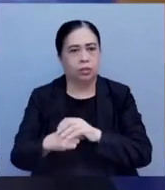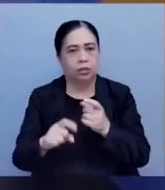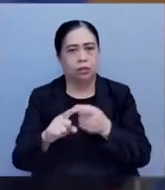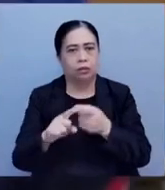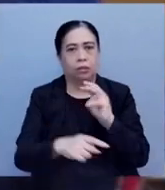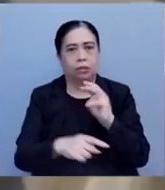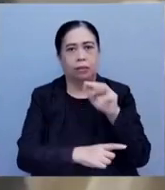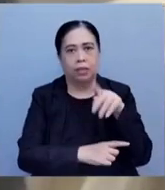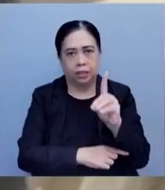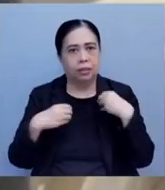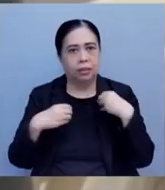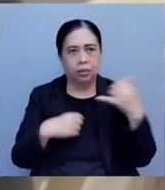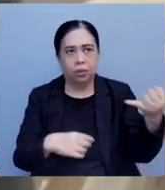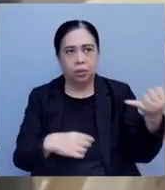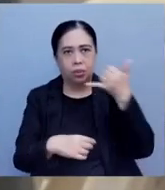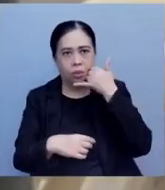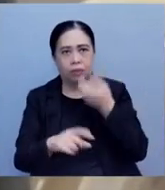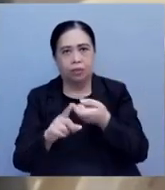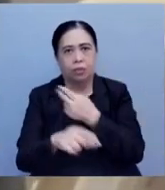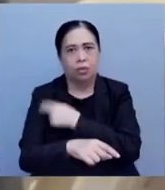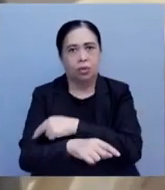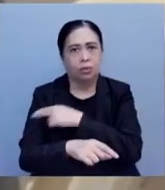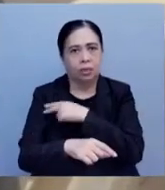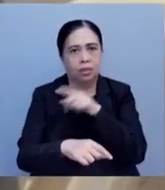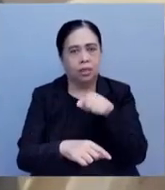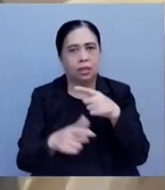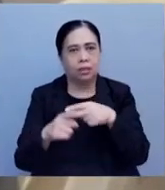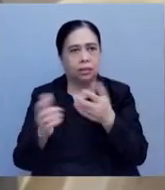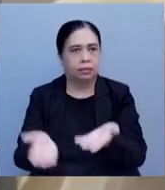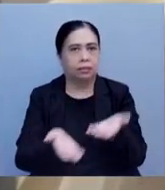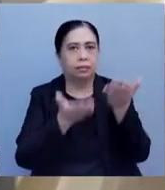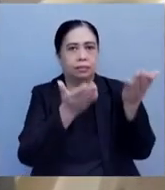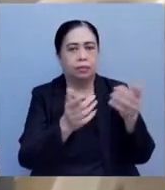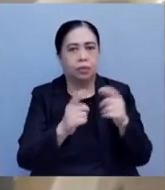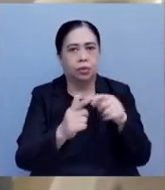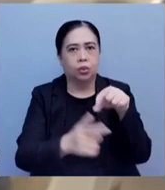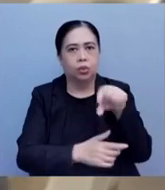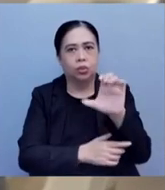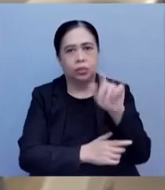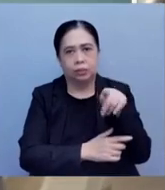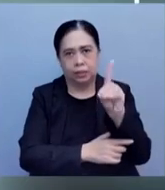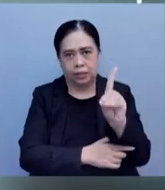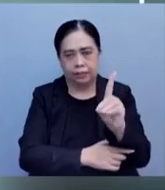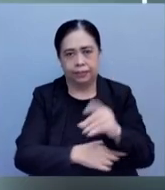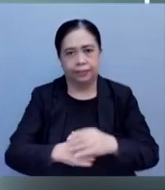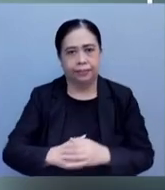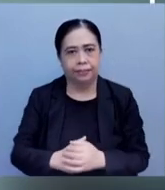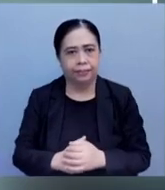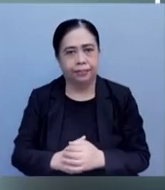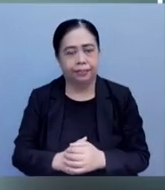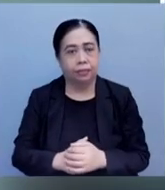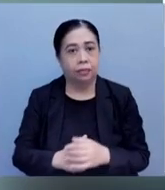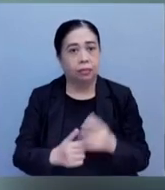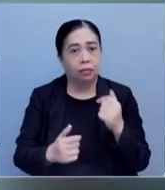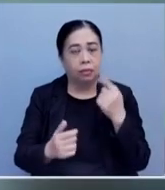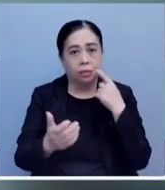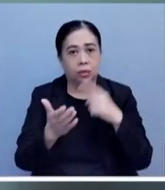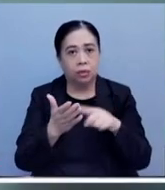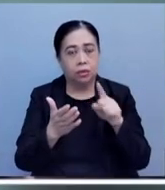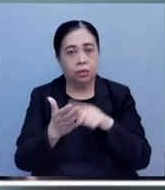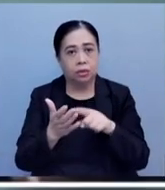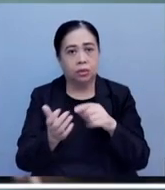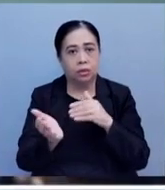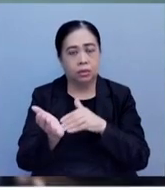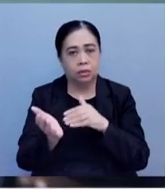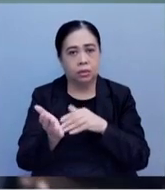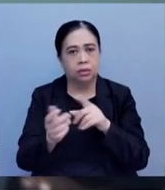receiving a call from the hospital and they were then turned over to the Quezon City Police District. Initial medical results states that the